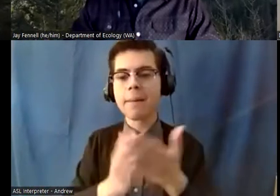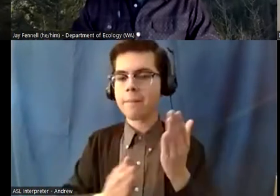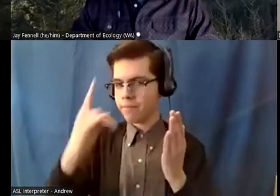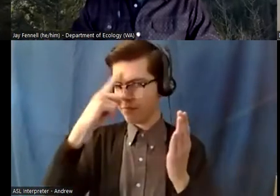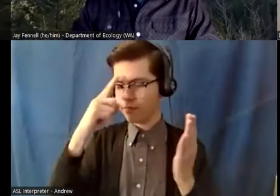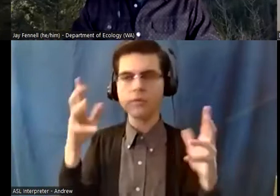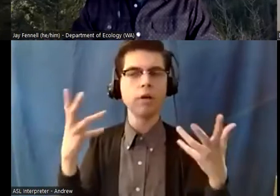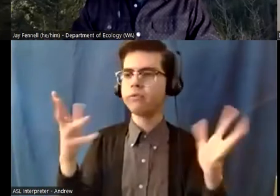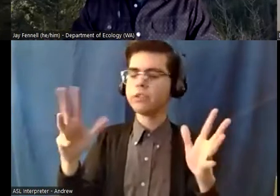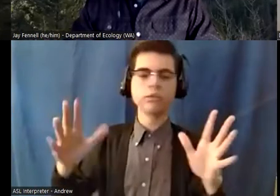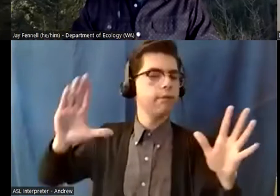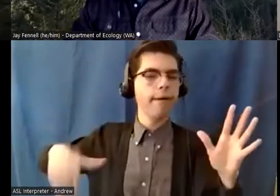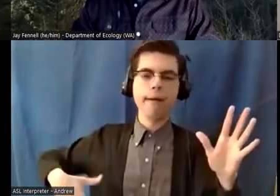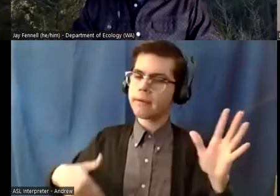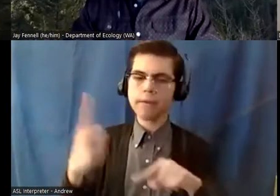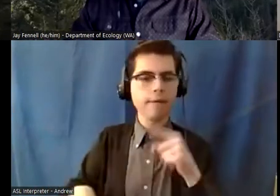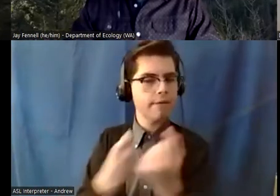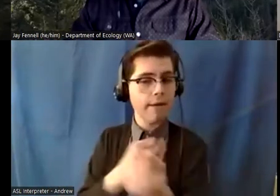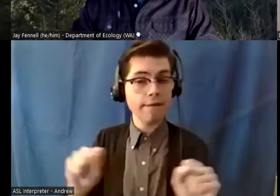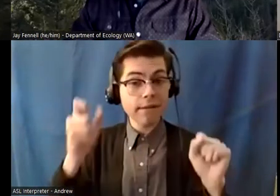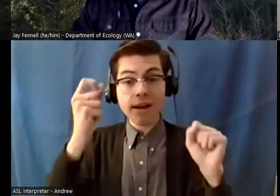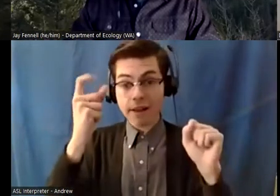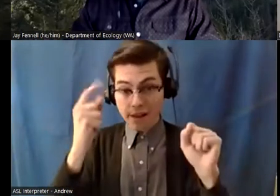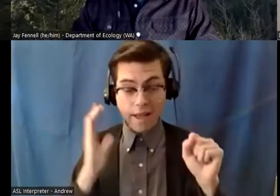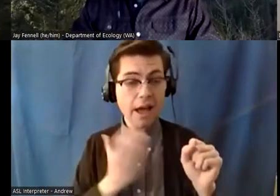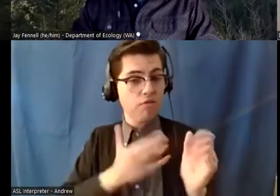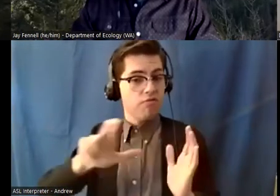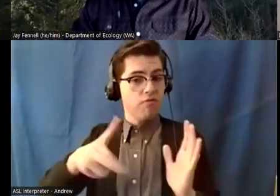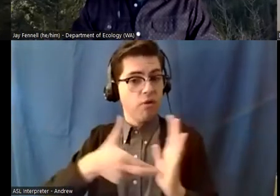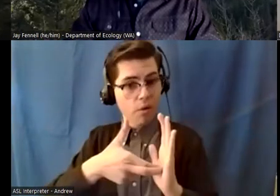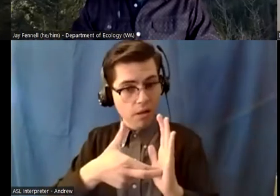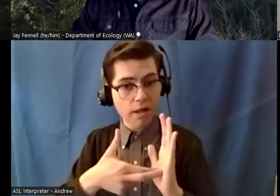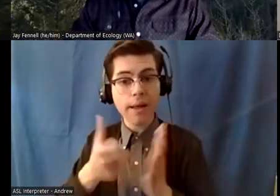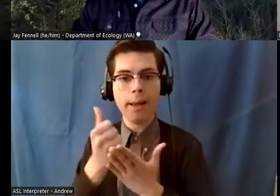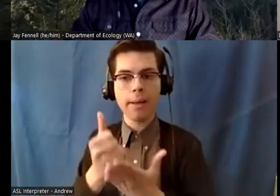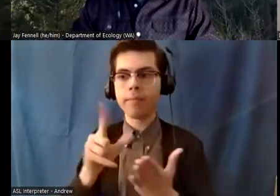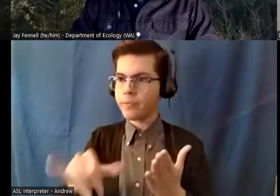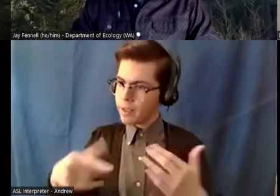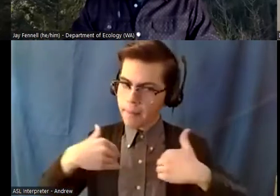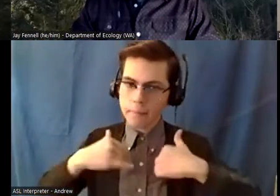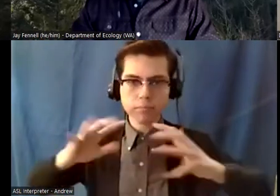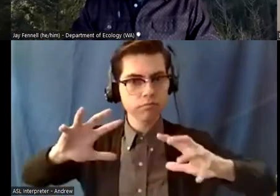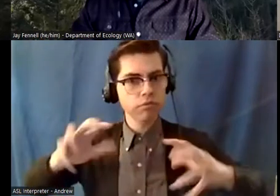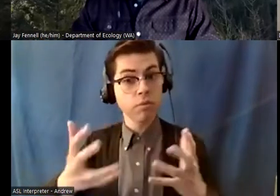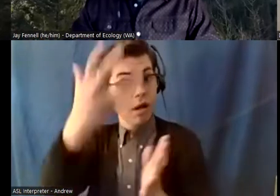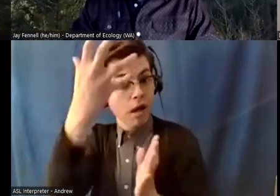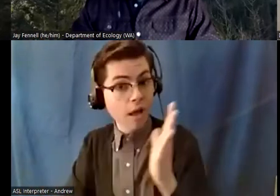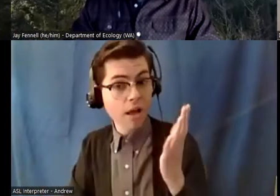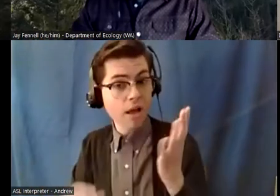nesting colony here at the national seashore as a safeguard against extinction and so